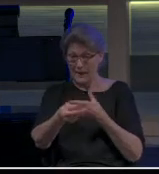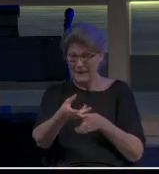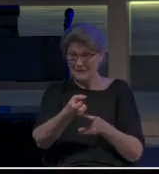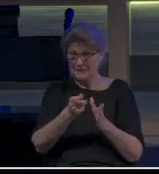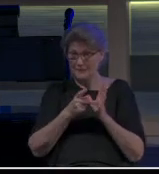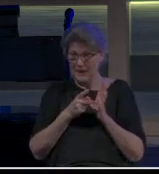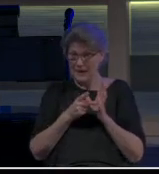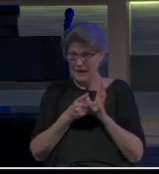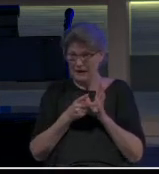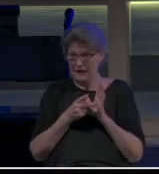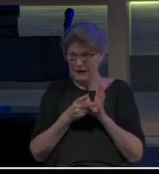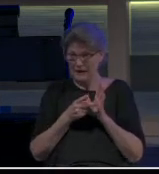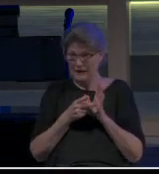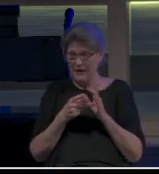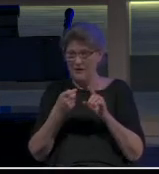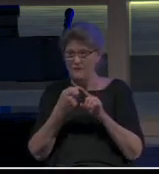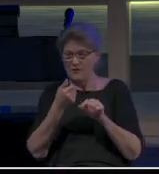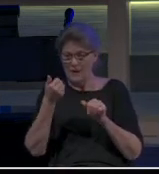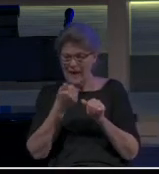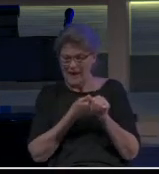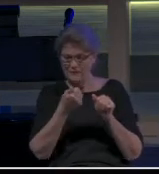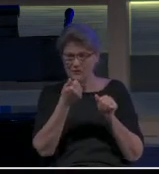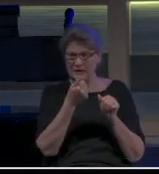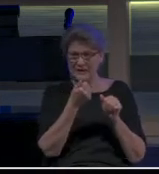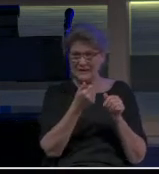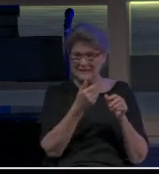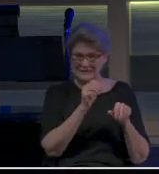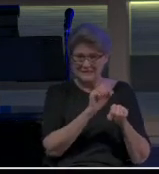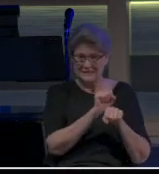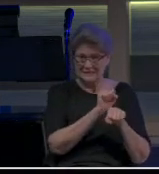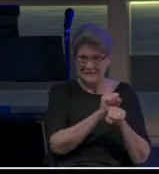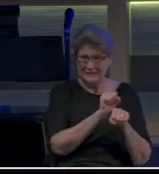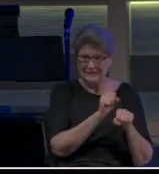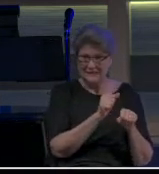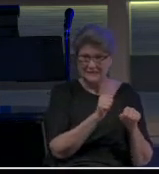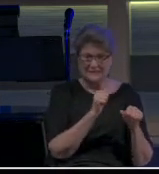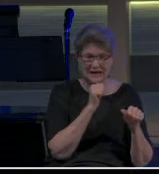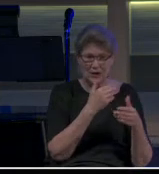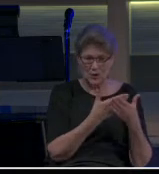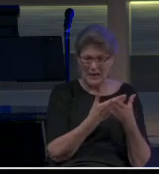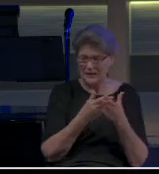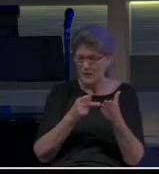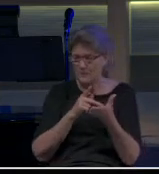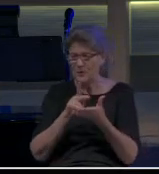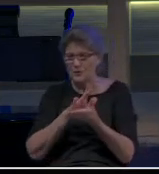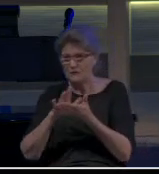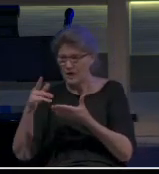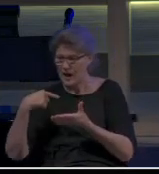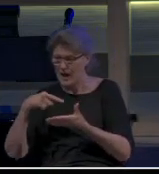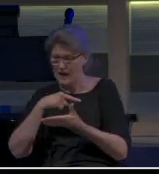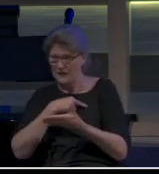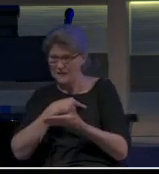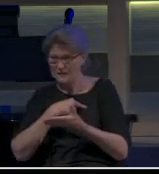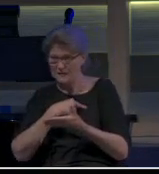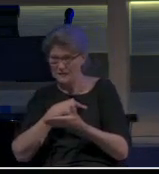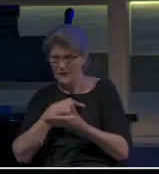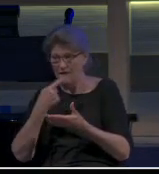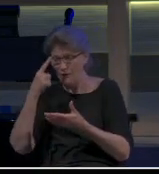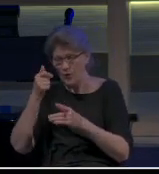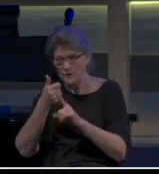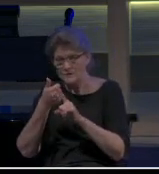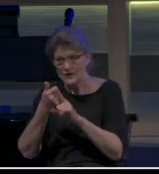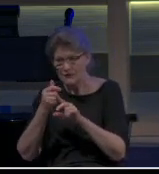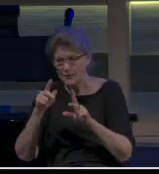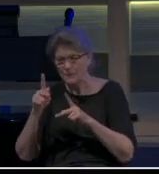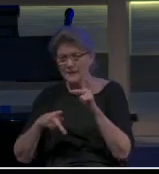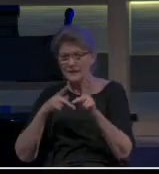deed and to purify himself a people for his own possession, zealous on fire